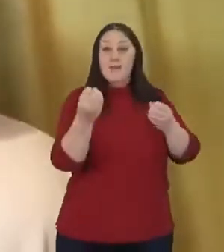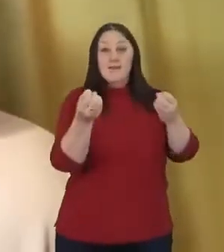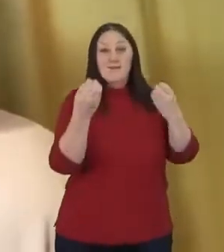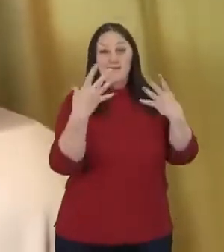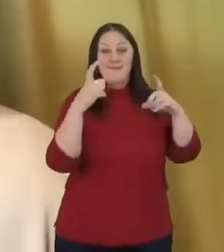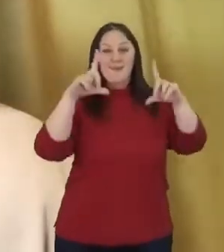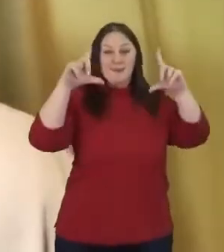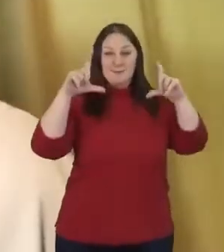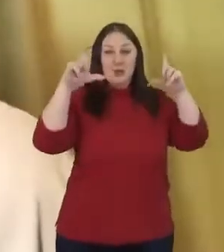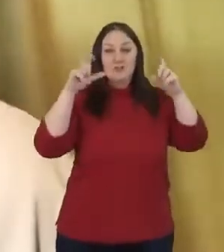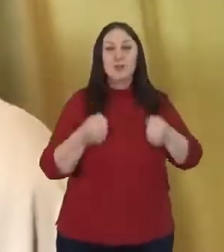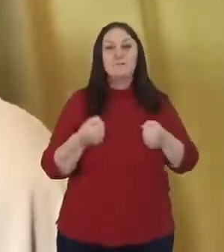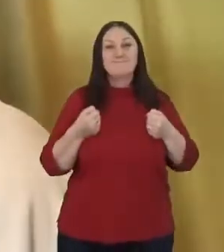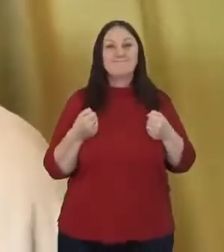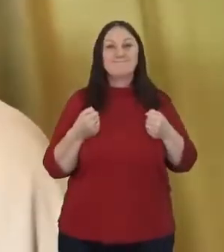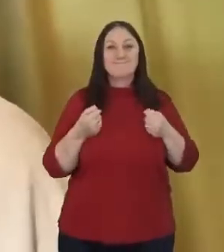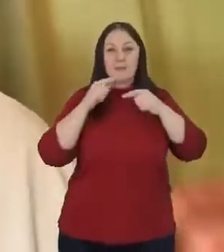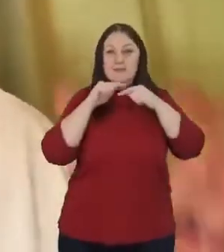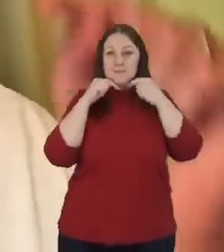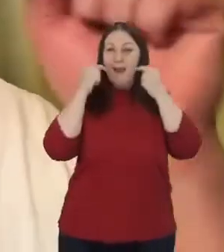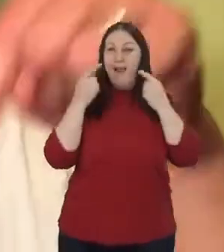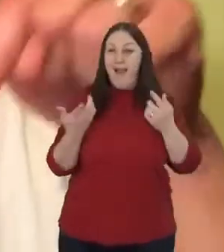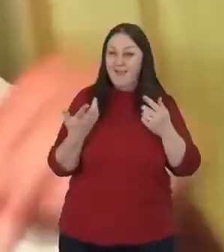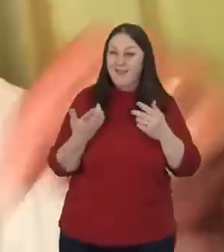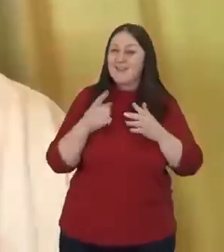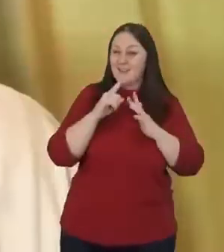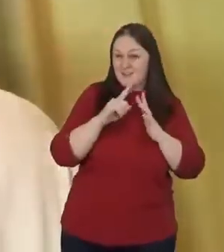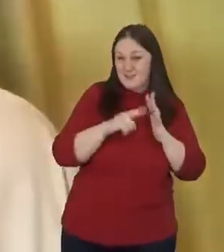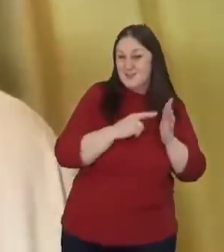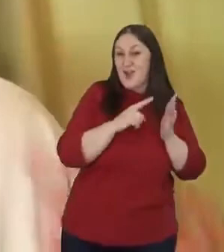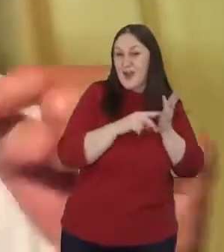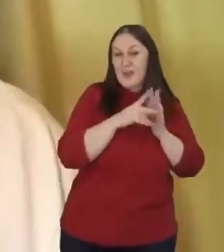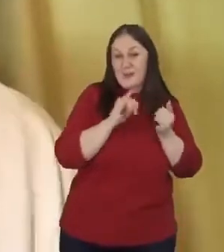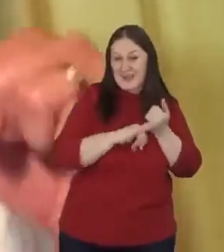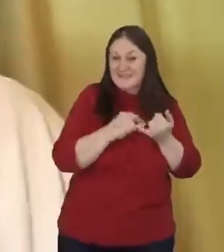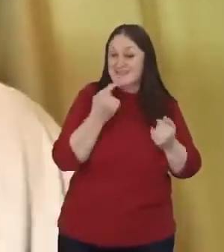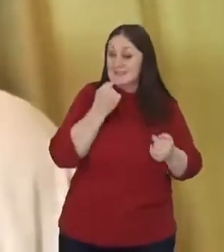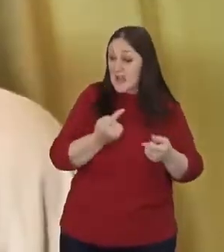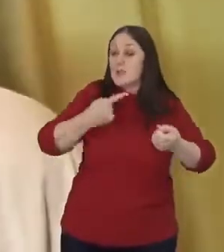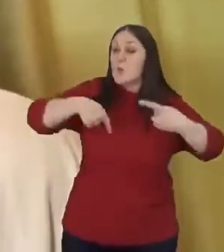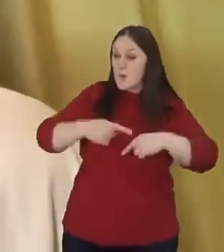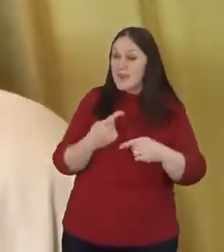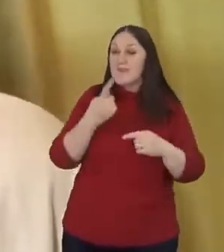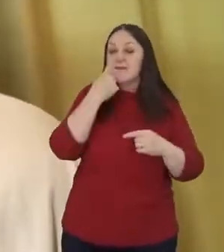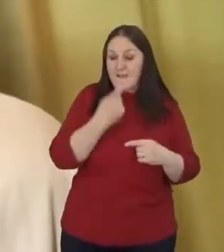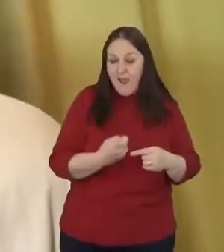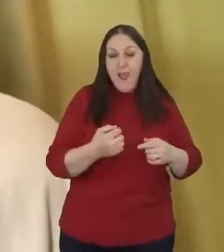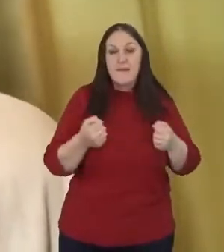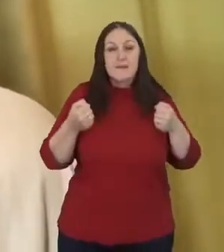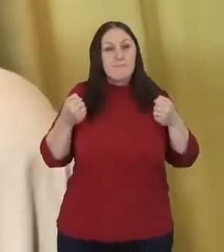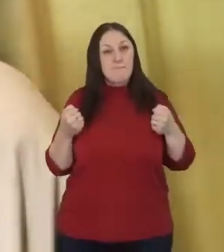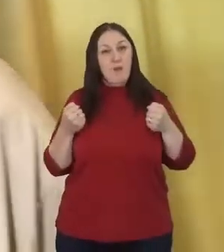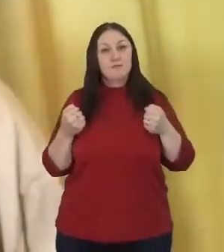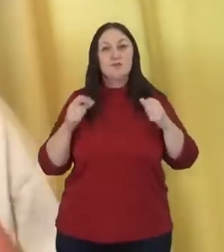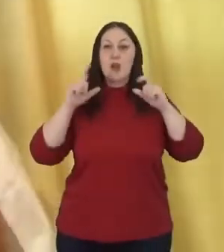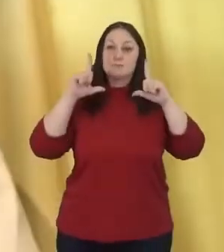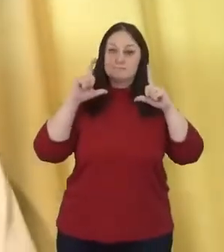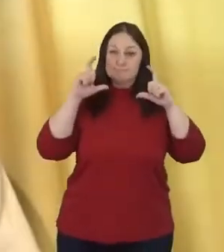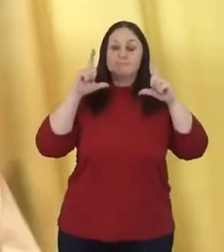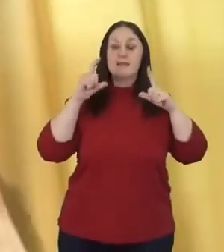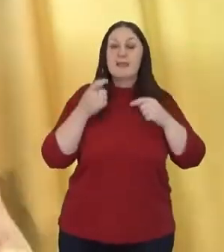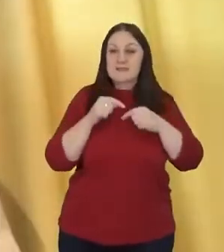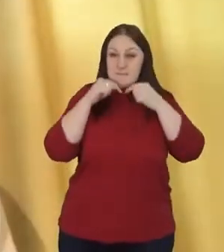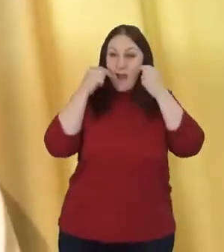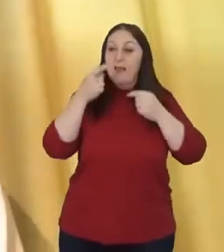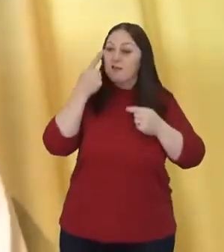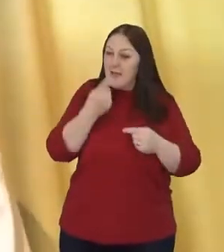And as John Lewis said, we can smile in our mugshots because we know that we are on the right side of history. So as